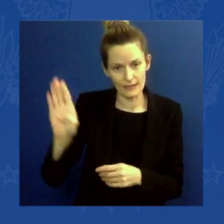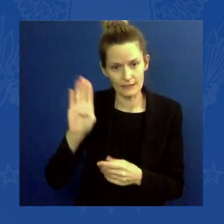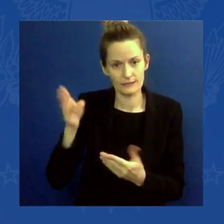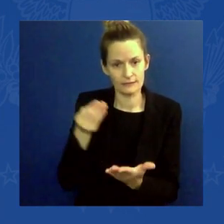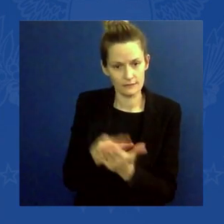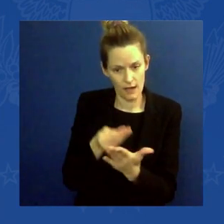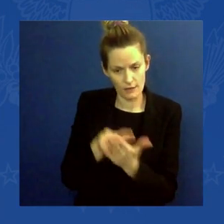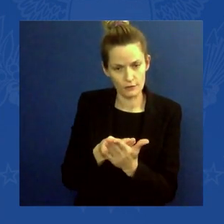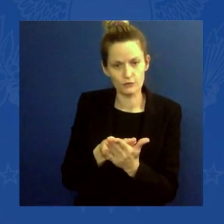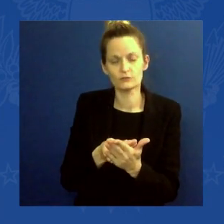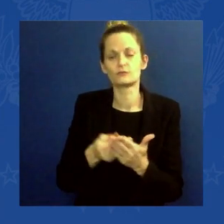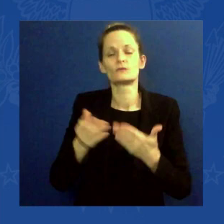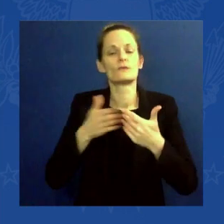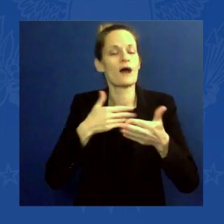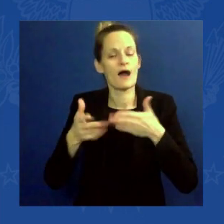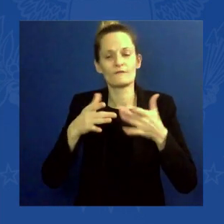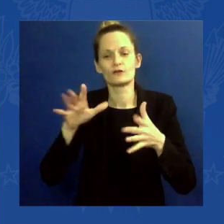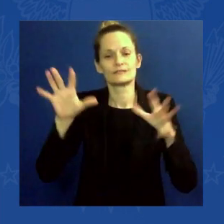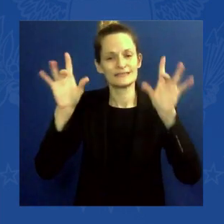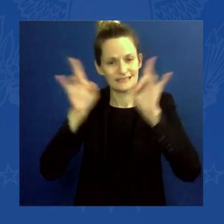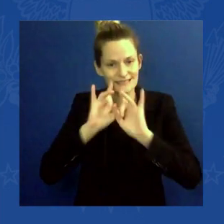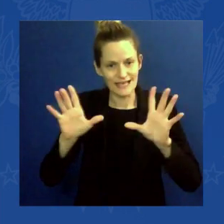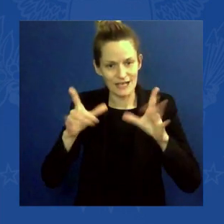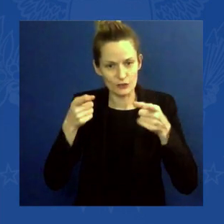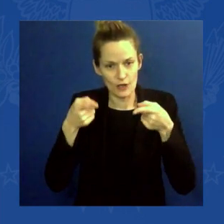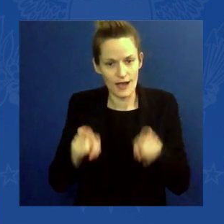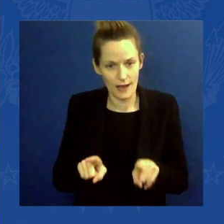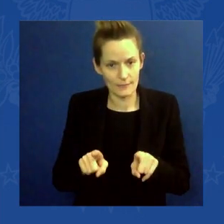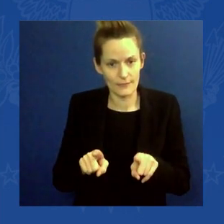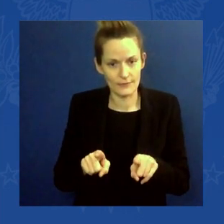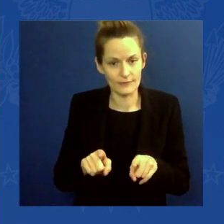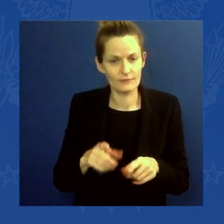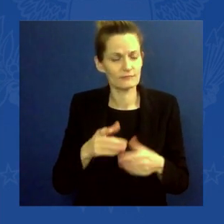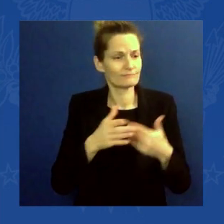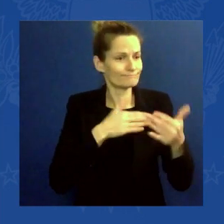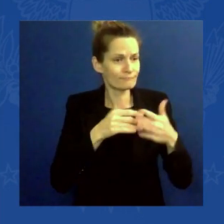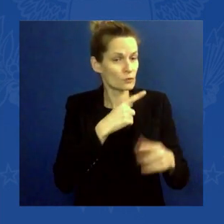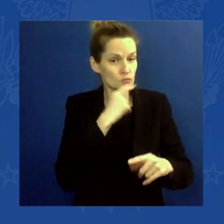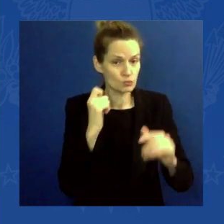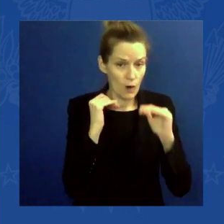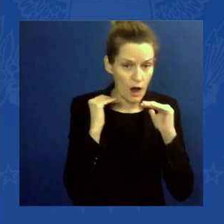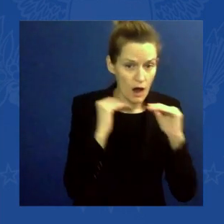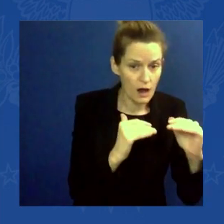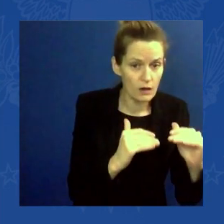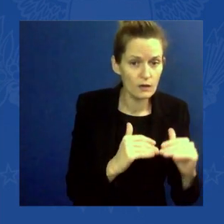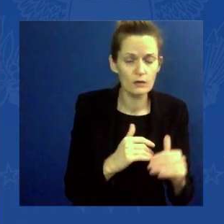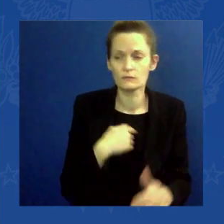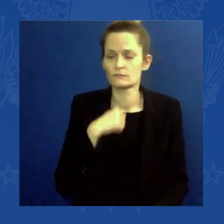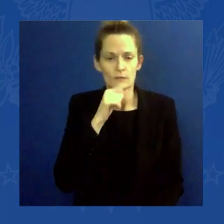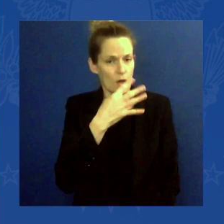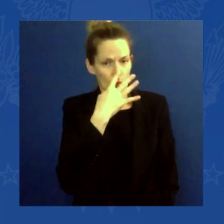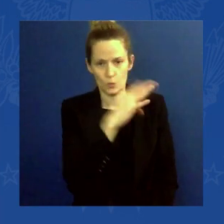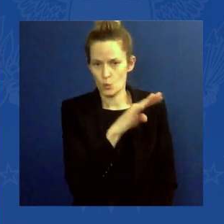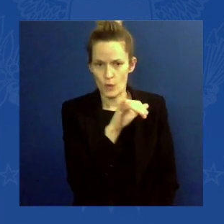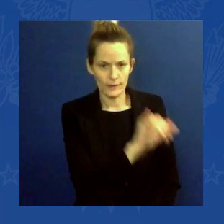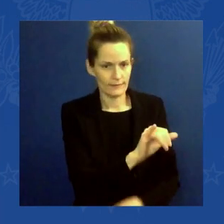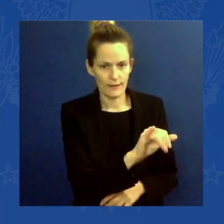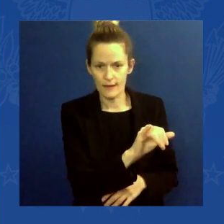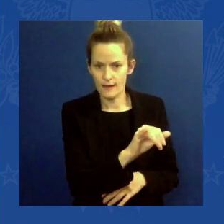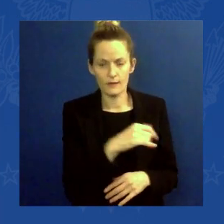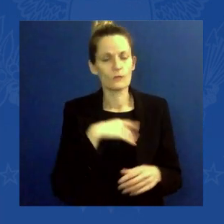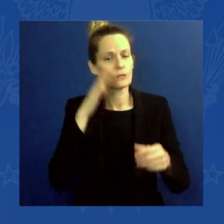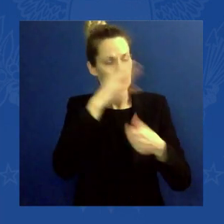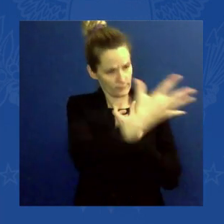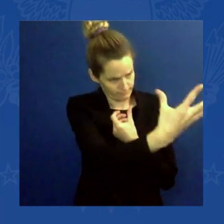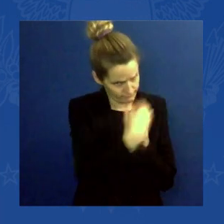wildfire and drought. We're not going to leave these people in distress. We know that decades of forest management decisions